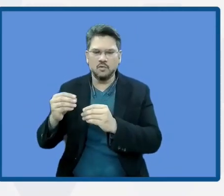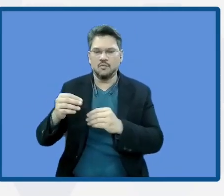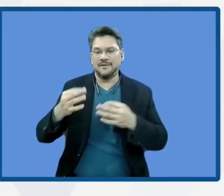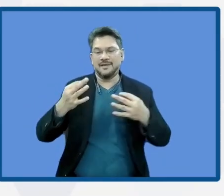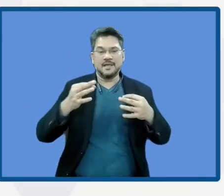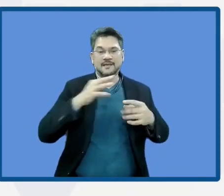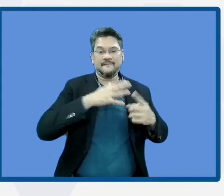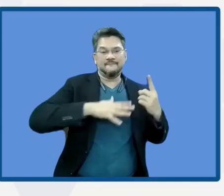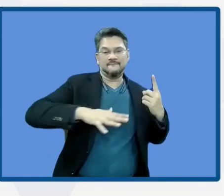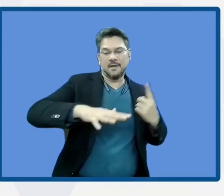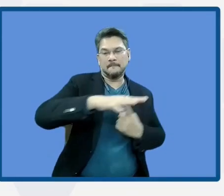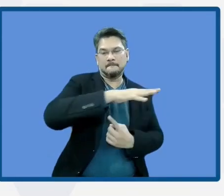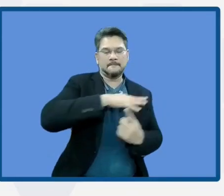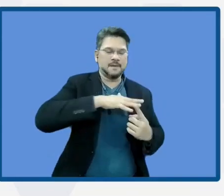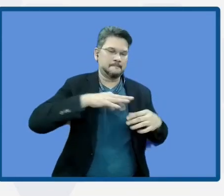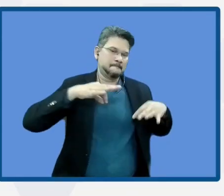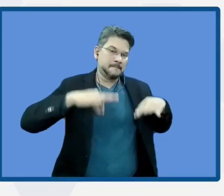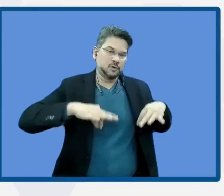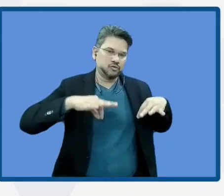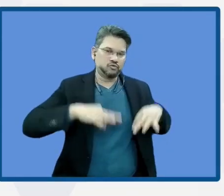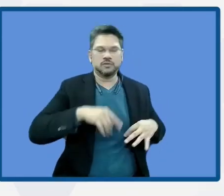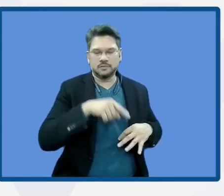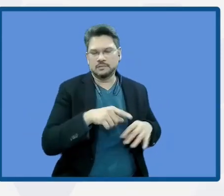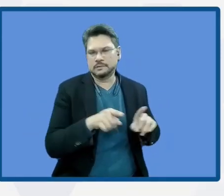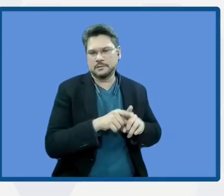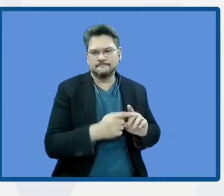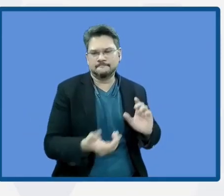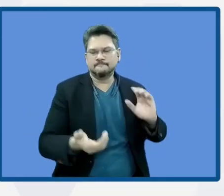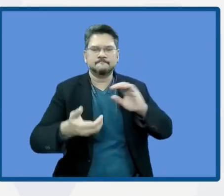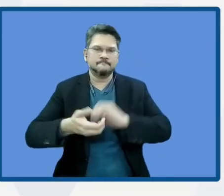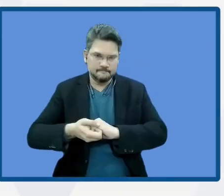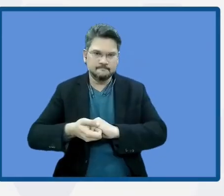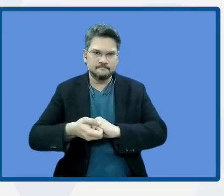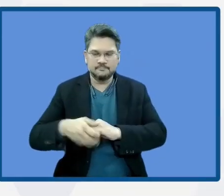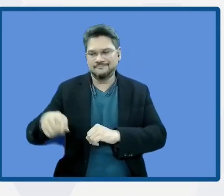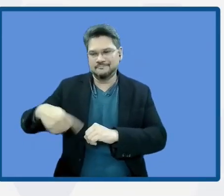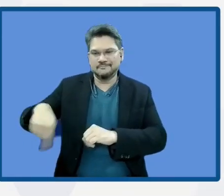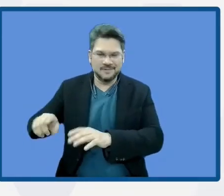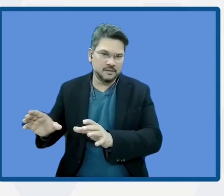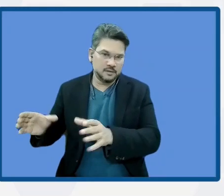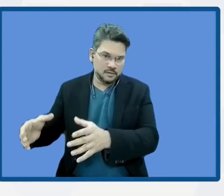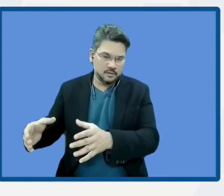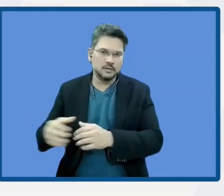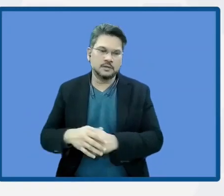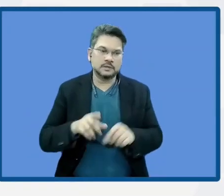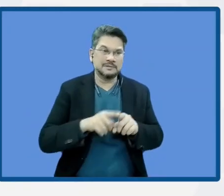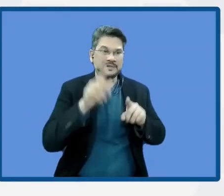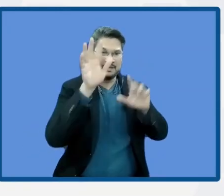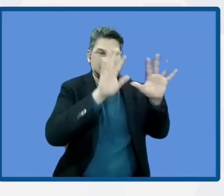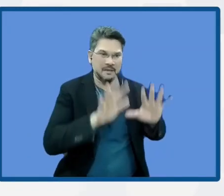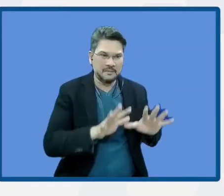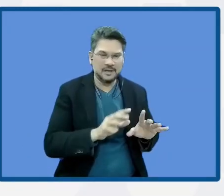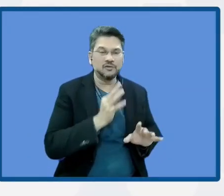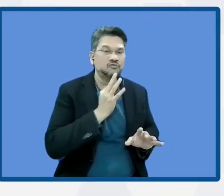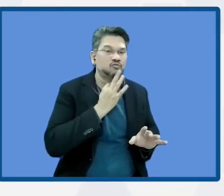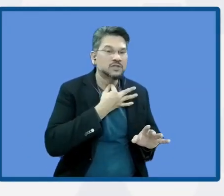And to translate this climate risk to all the risks that are going to